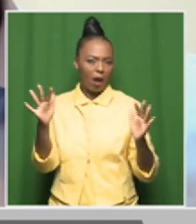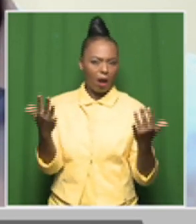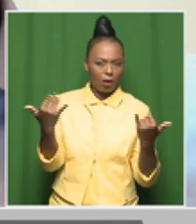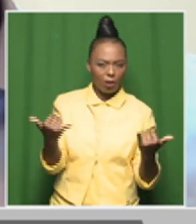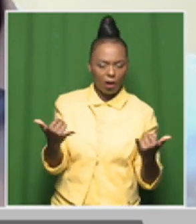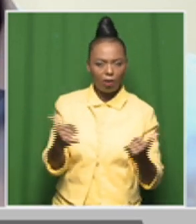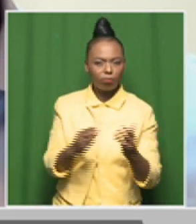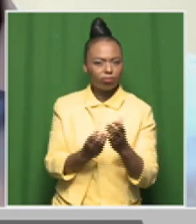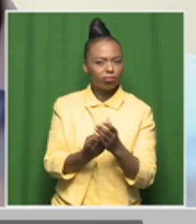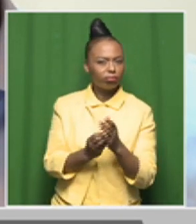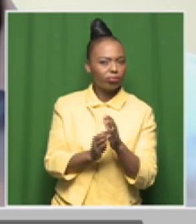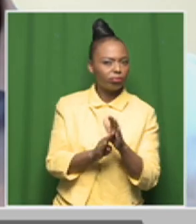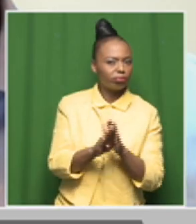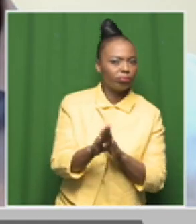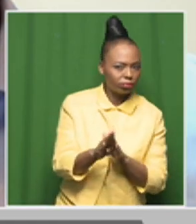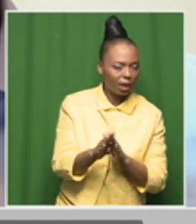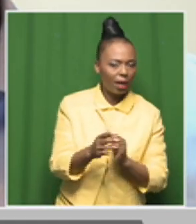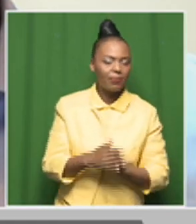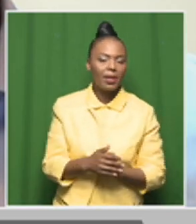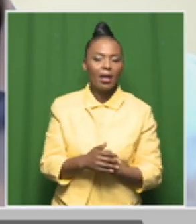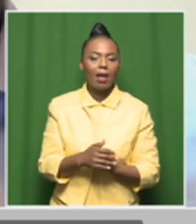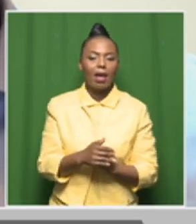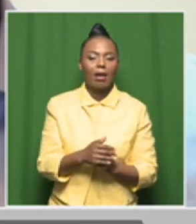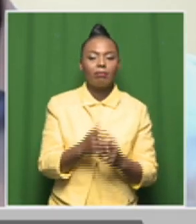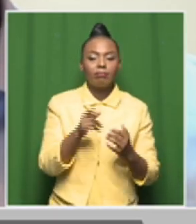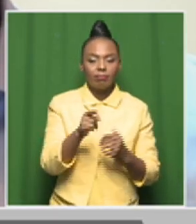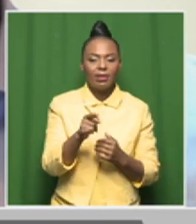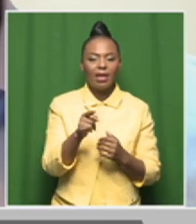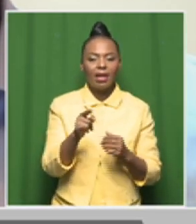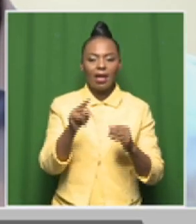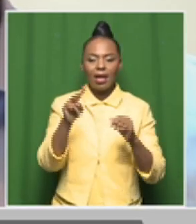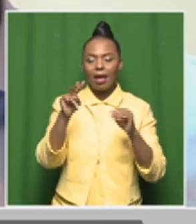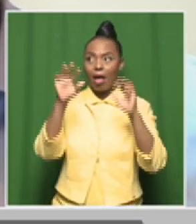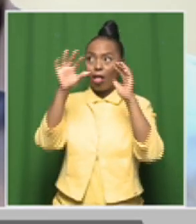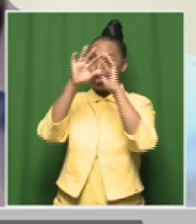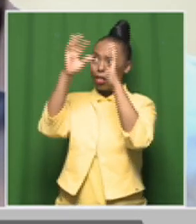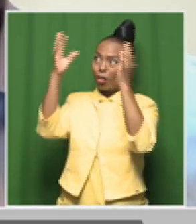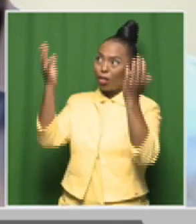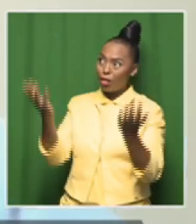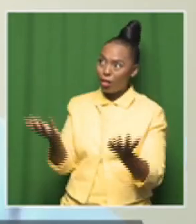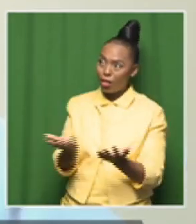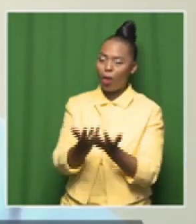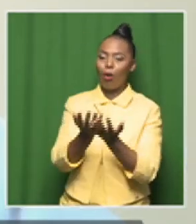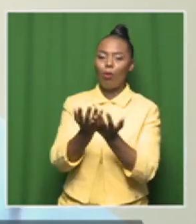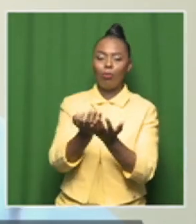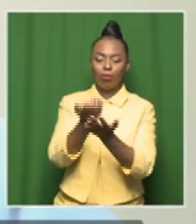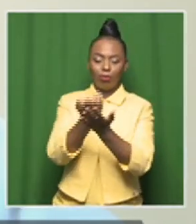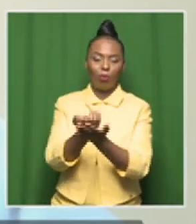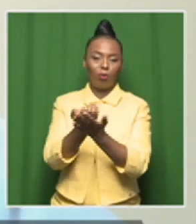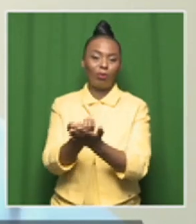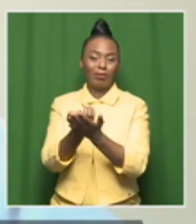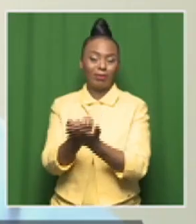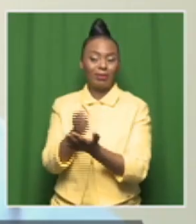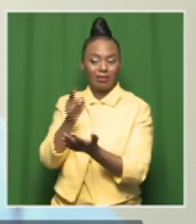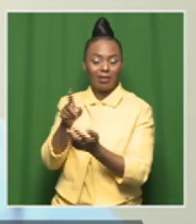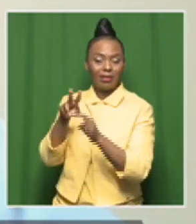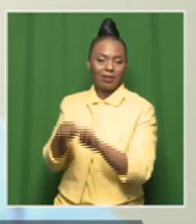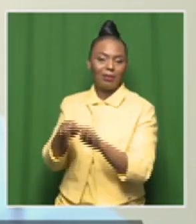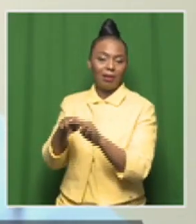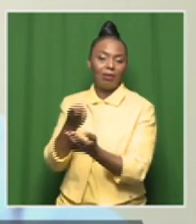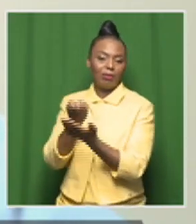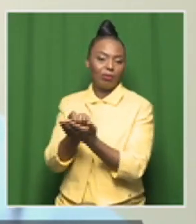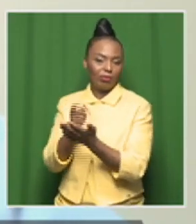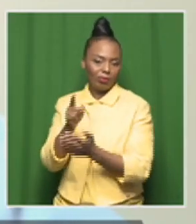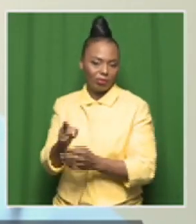Transformation to thriving economies around the globe have always been led by substantial increases in broad